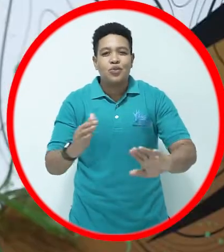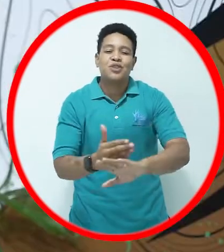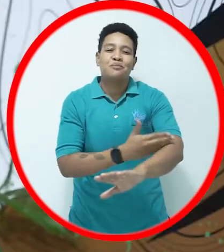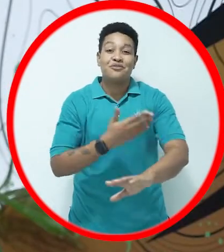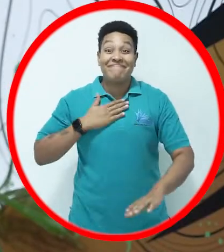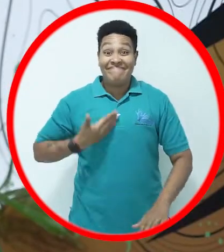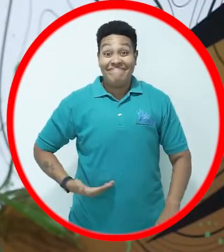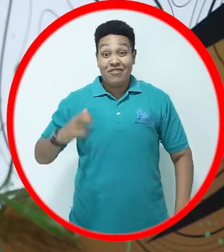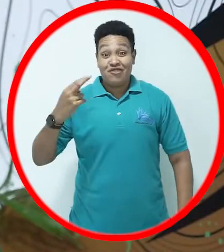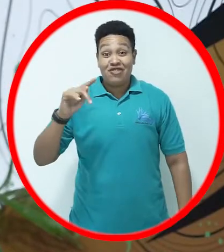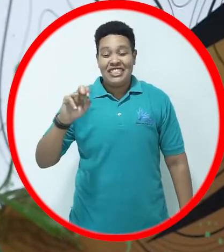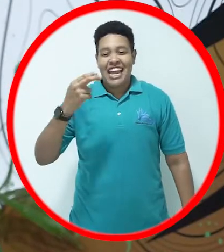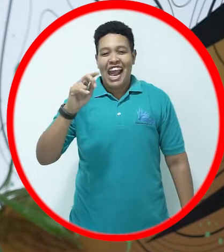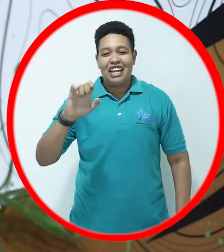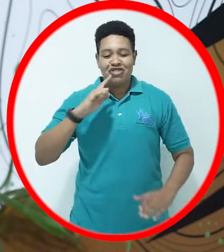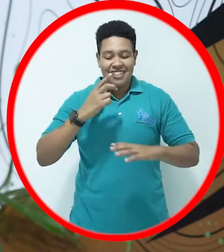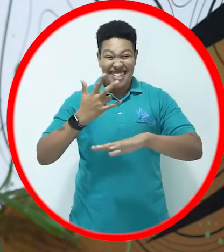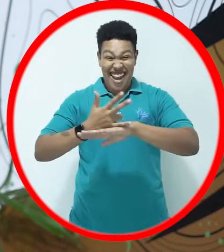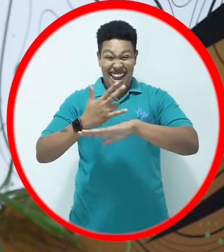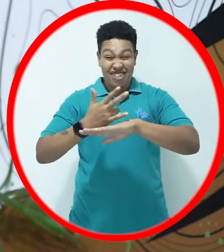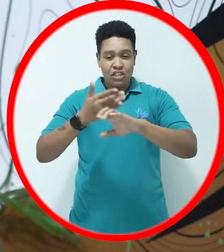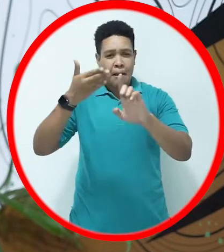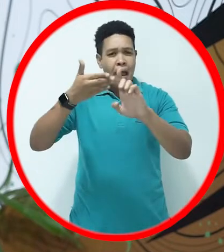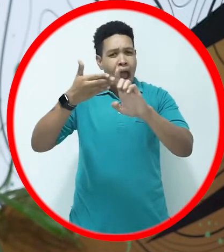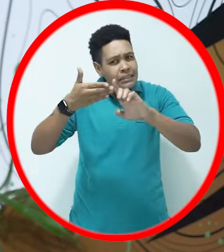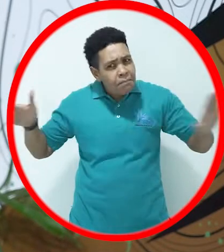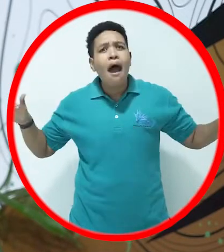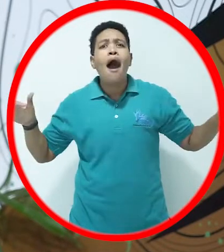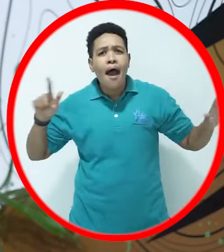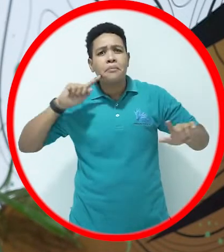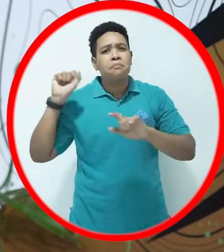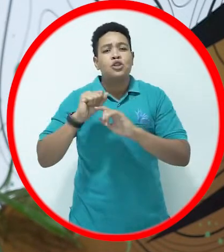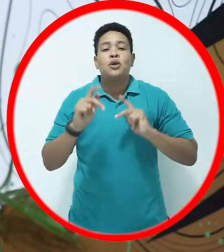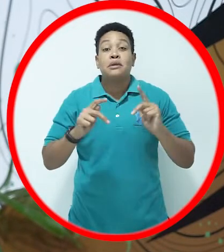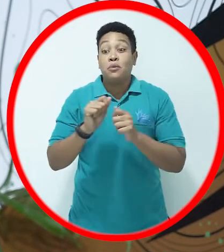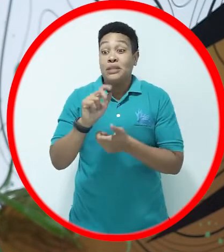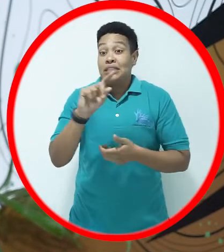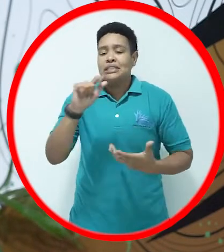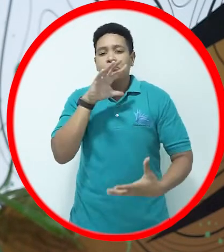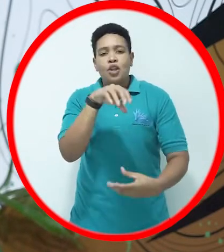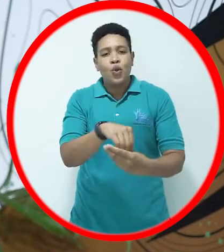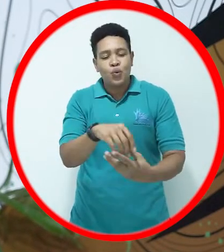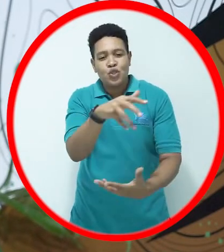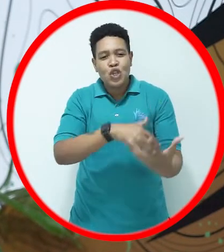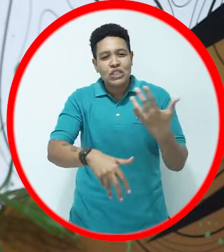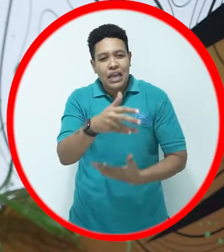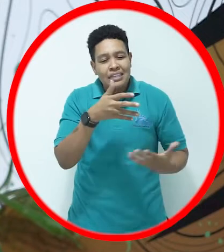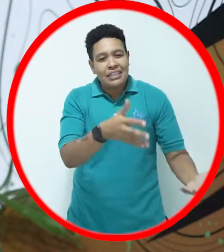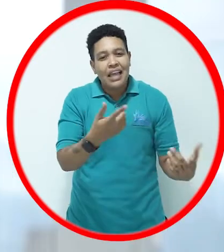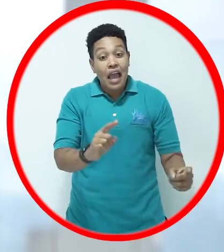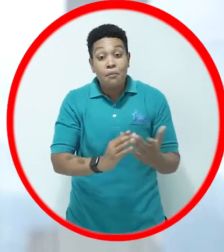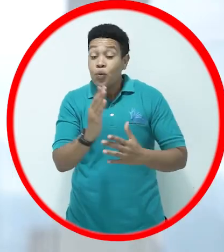I am Christine Hendricks and I'm breaking the bias by ensuring that persons with disabilities are included in